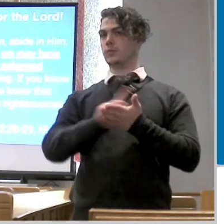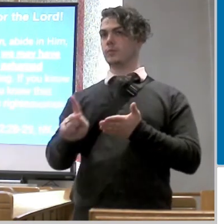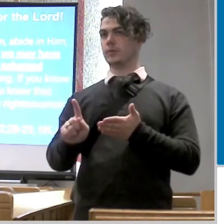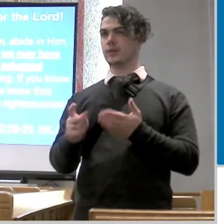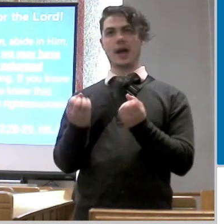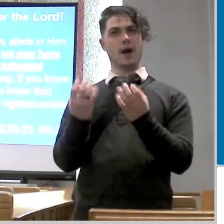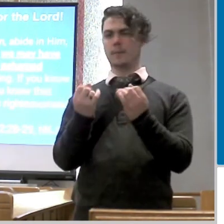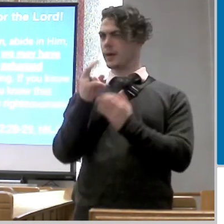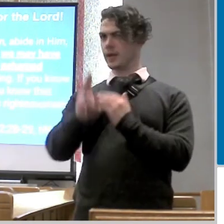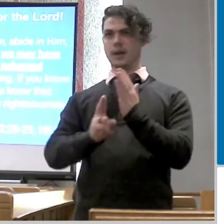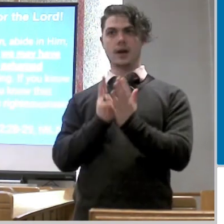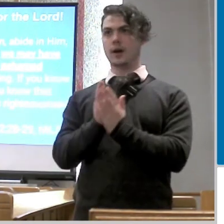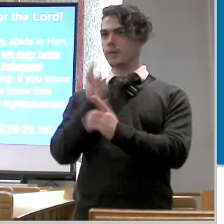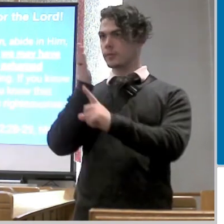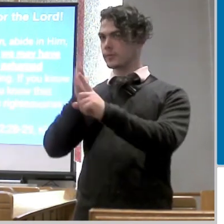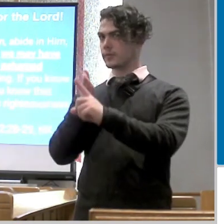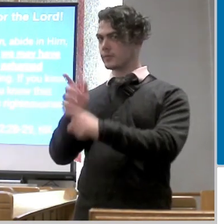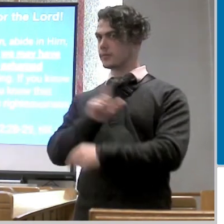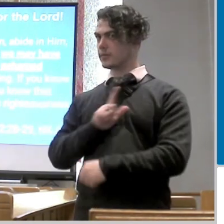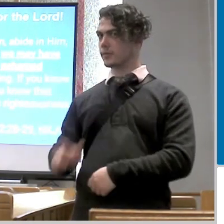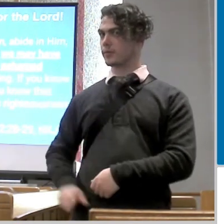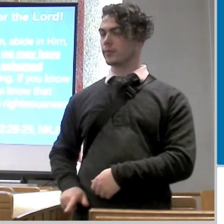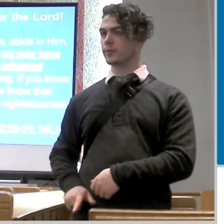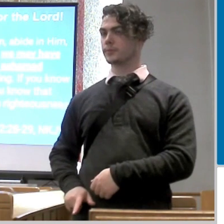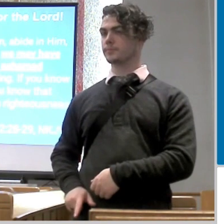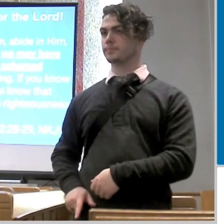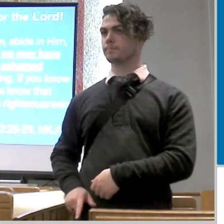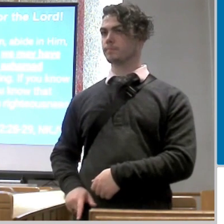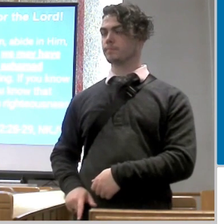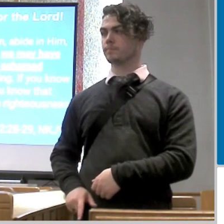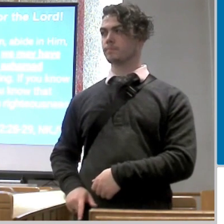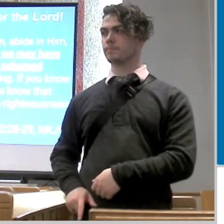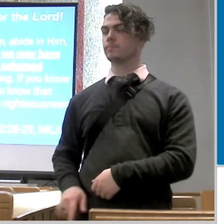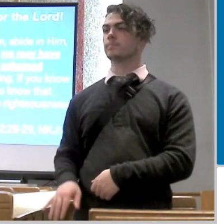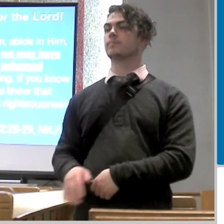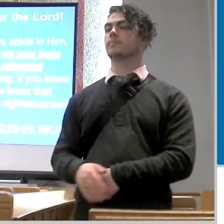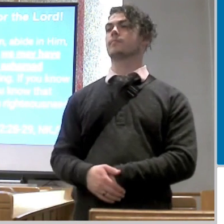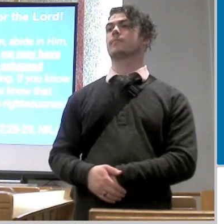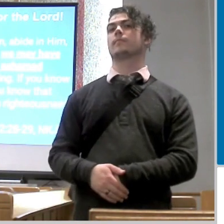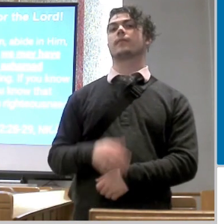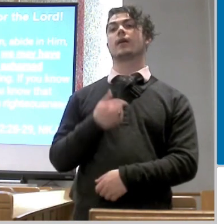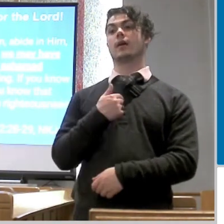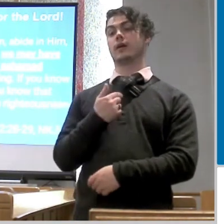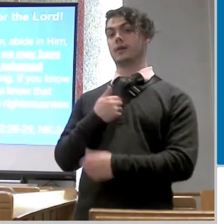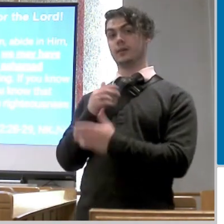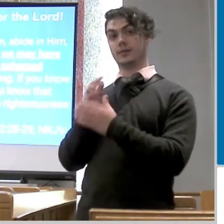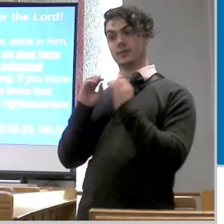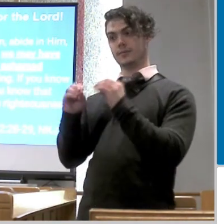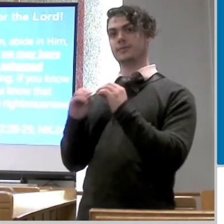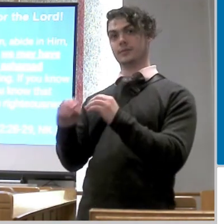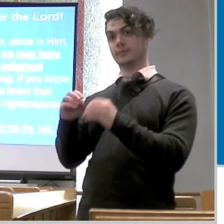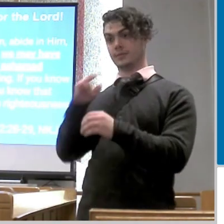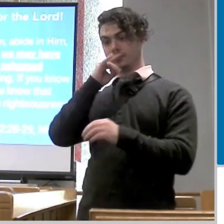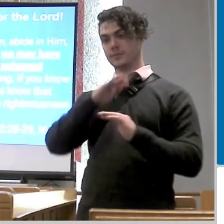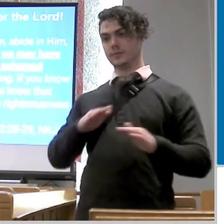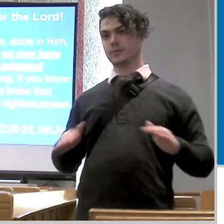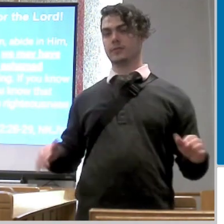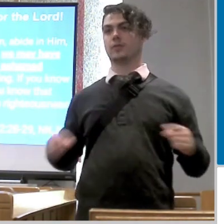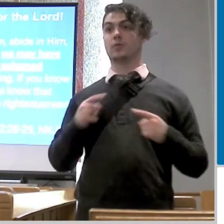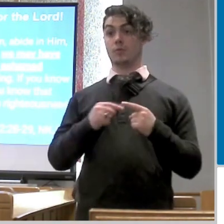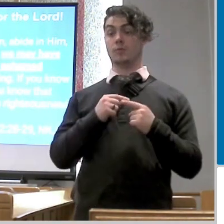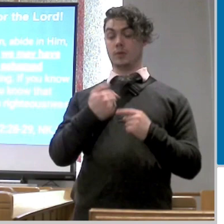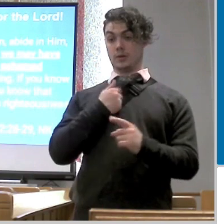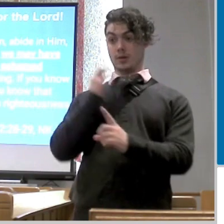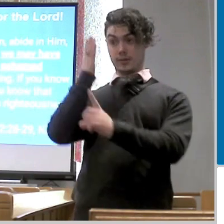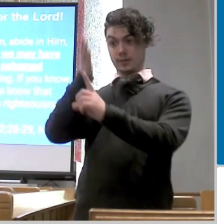how many of those hours are dedicated to the lord because i know and i share this with my own children when i'm dedicating my time and